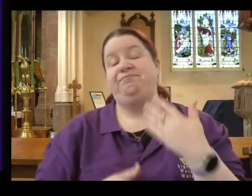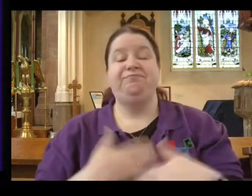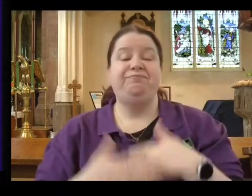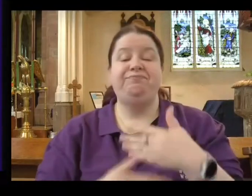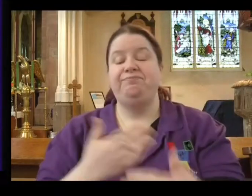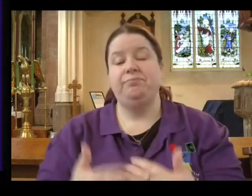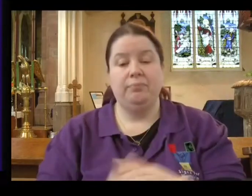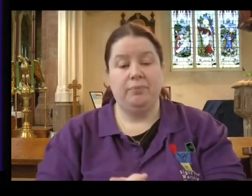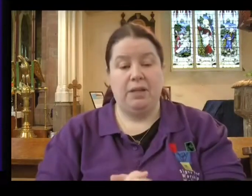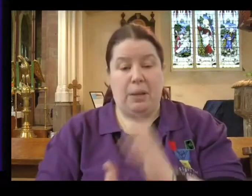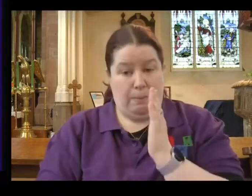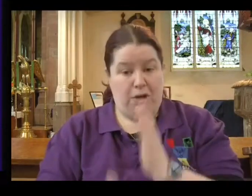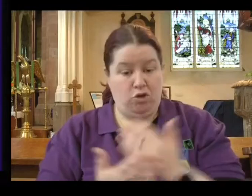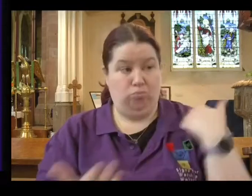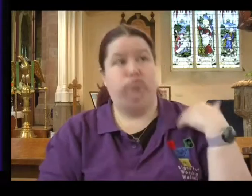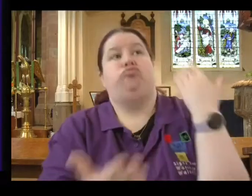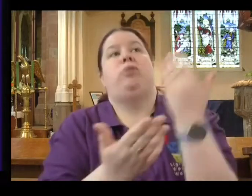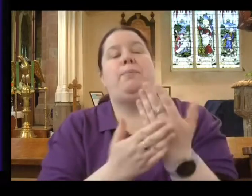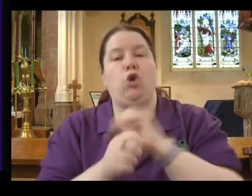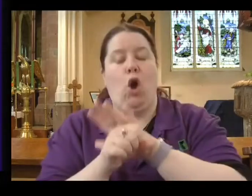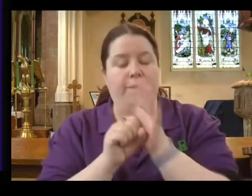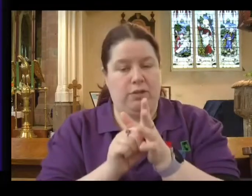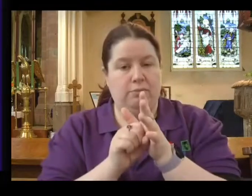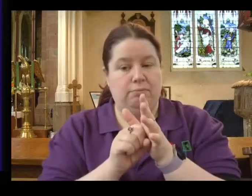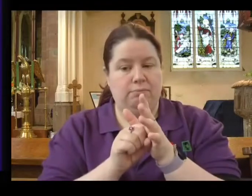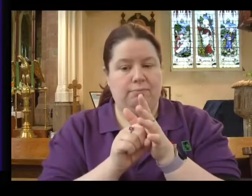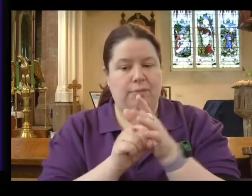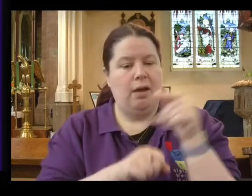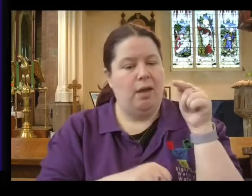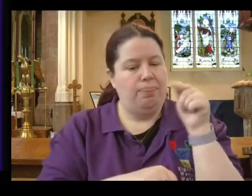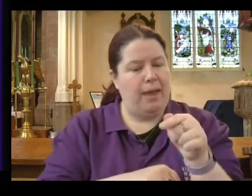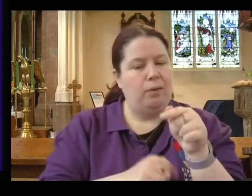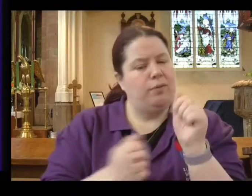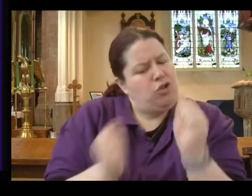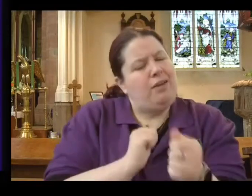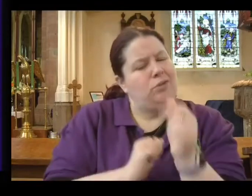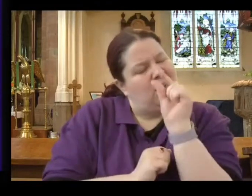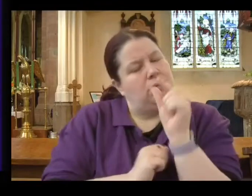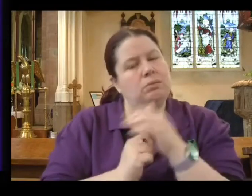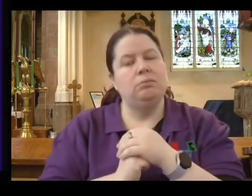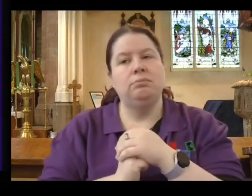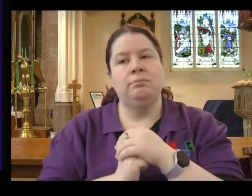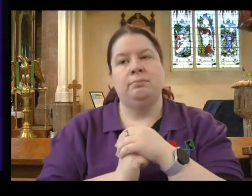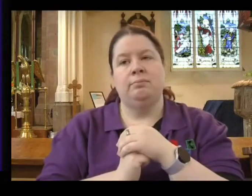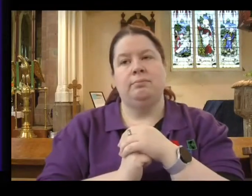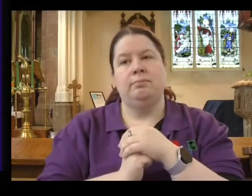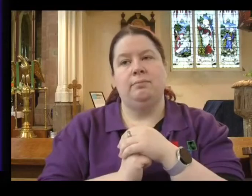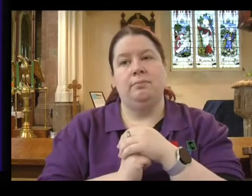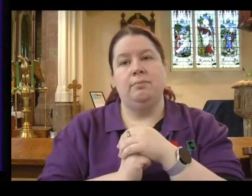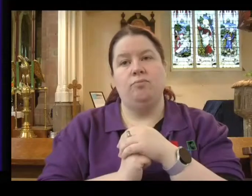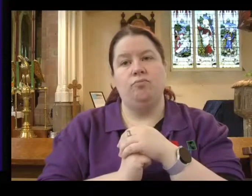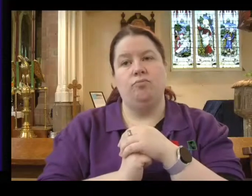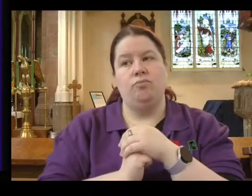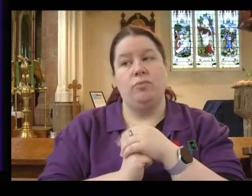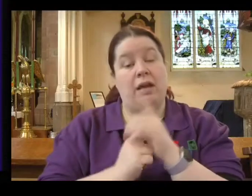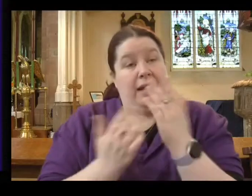Particularly up to the time of COVID. Perhaps then we've changed a bit. And I would say actually